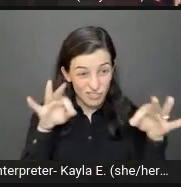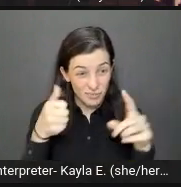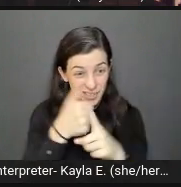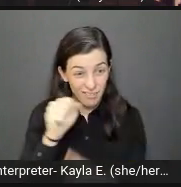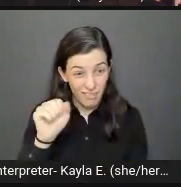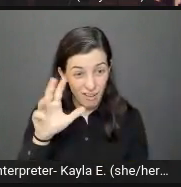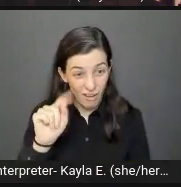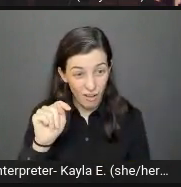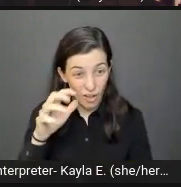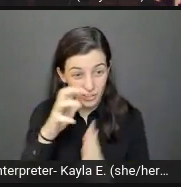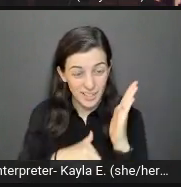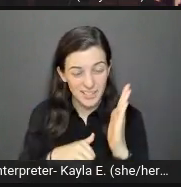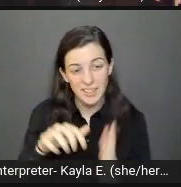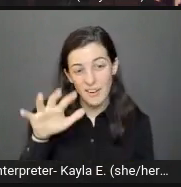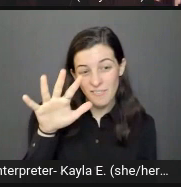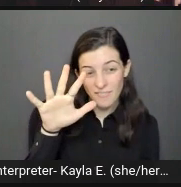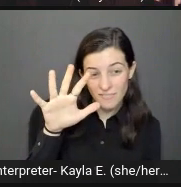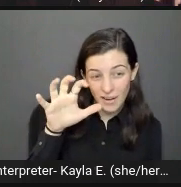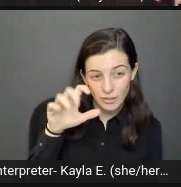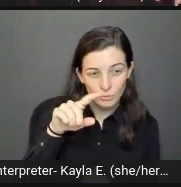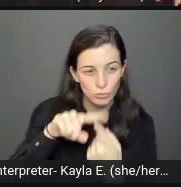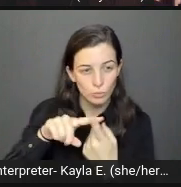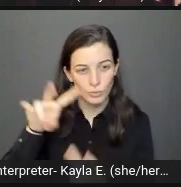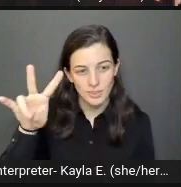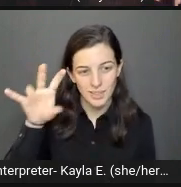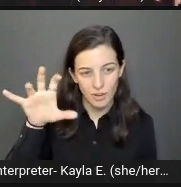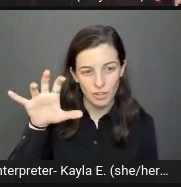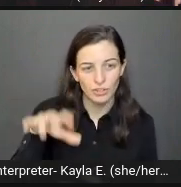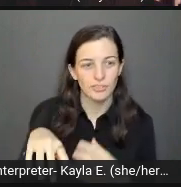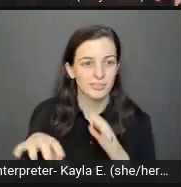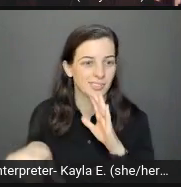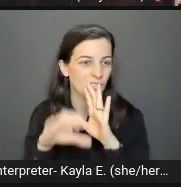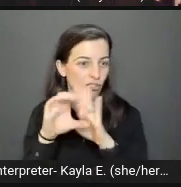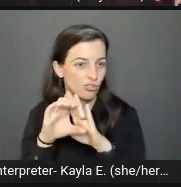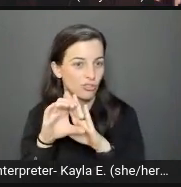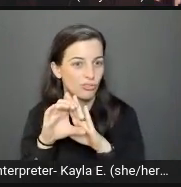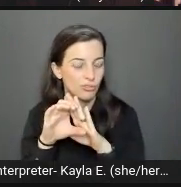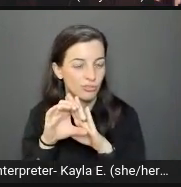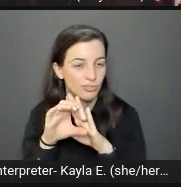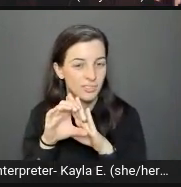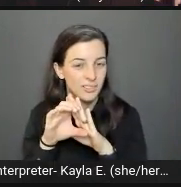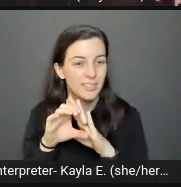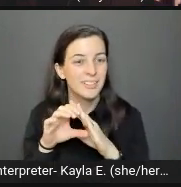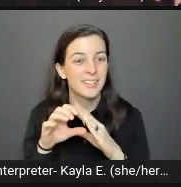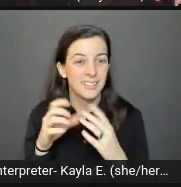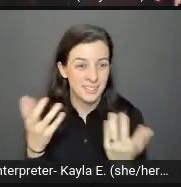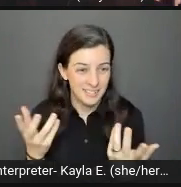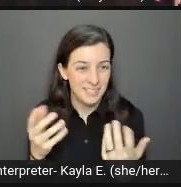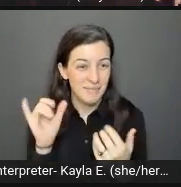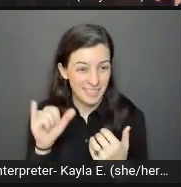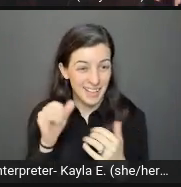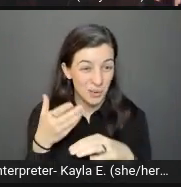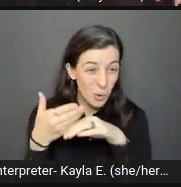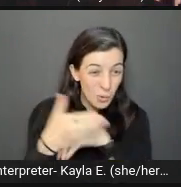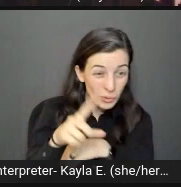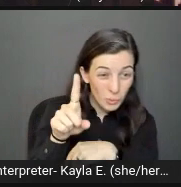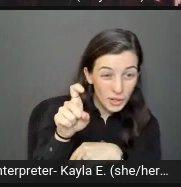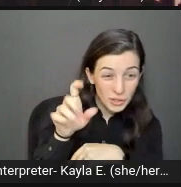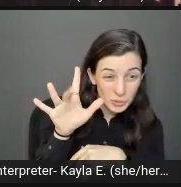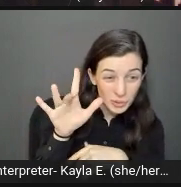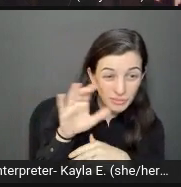But if their social media manager was terrified of going into detail because they'd go over 125 characters while describing space,